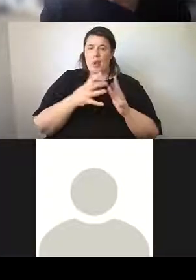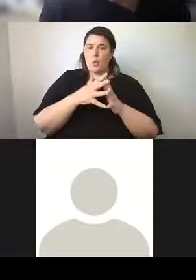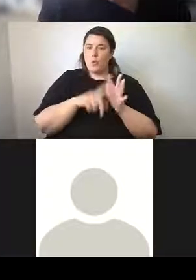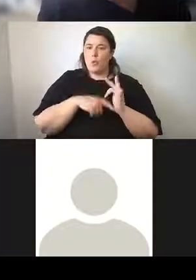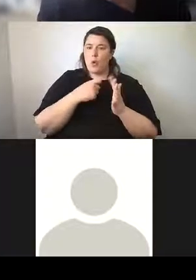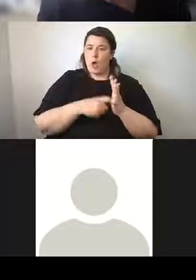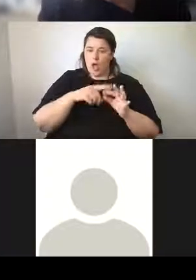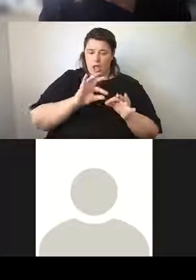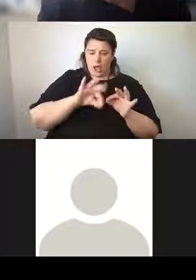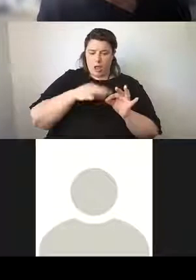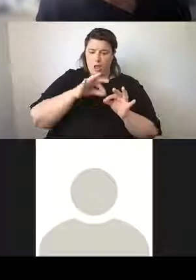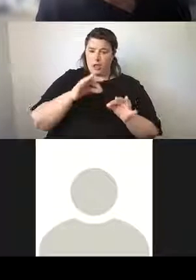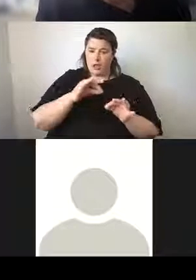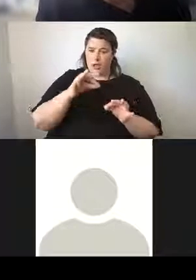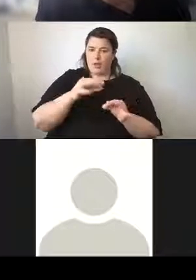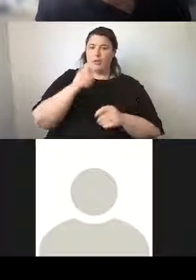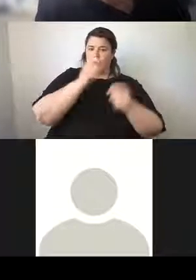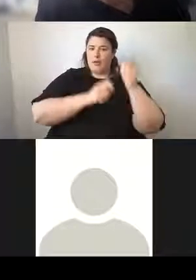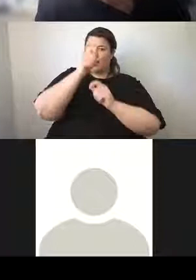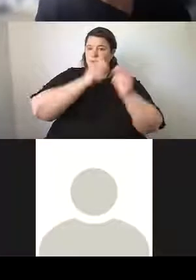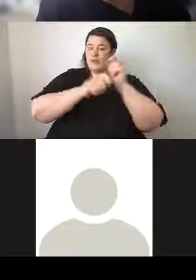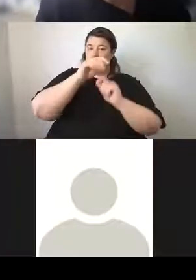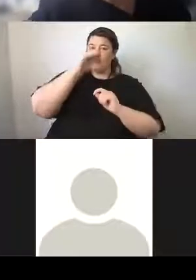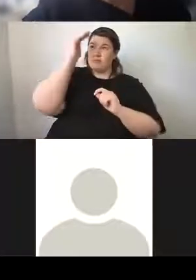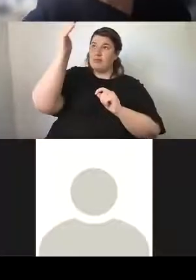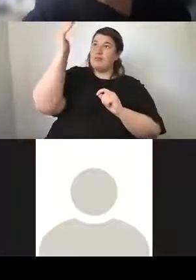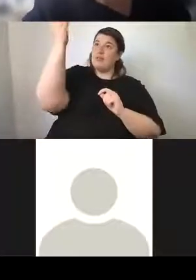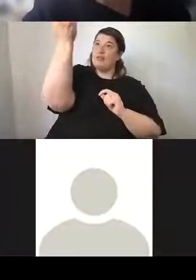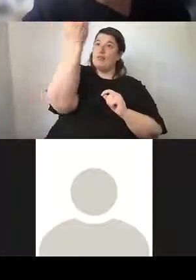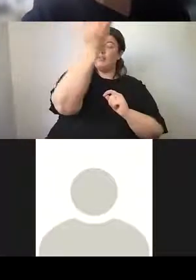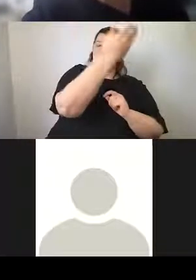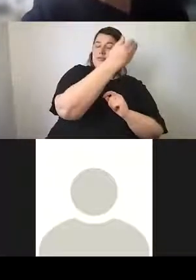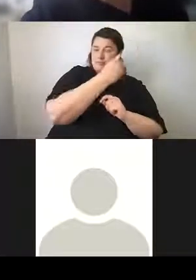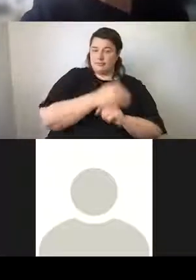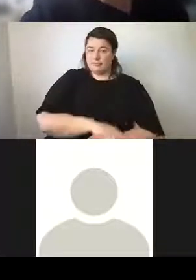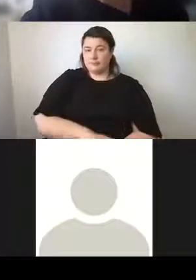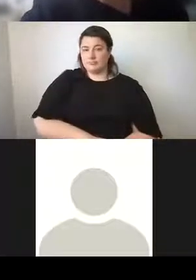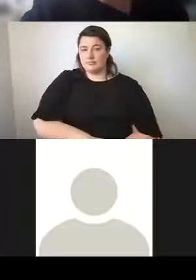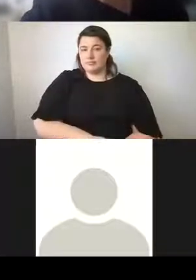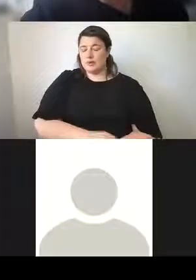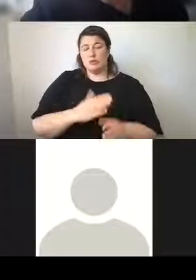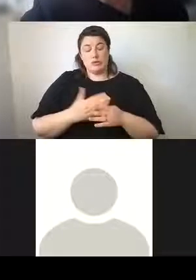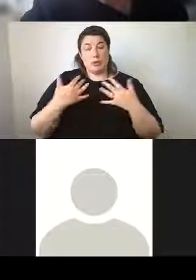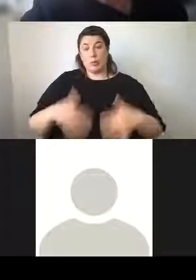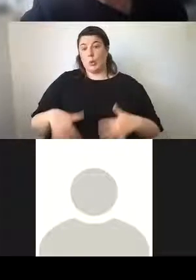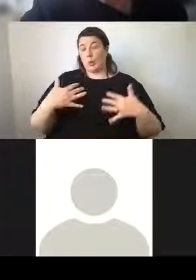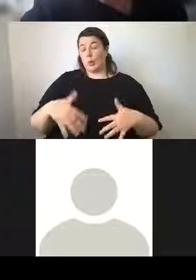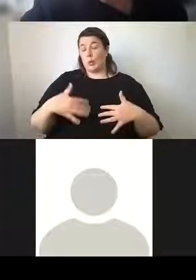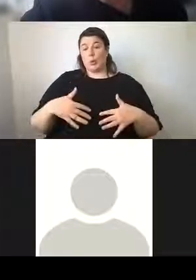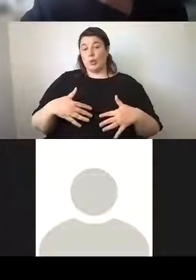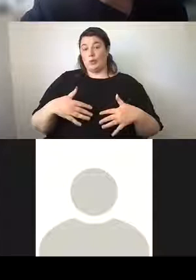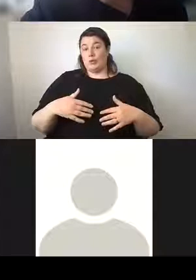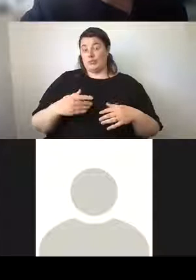which were then suspended across the roof of the double cube space. So they're an amazing feat of